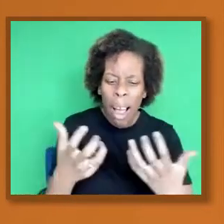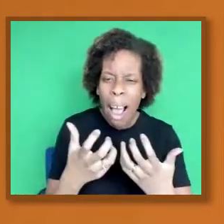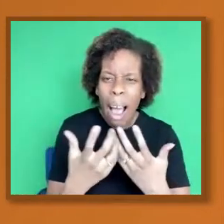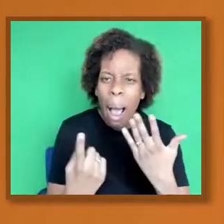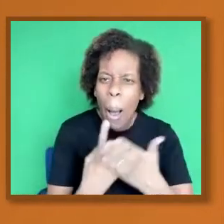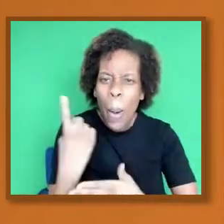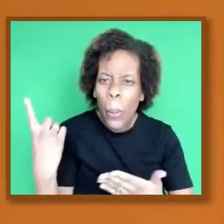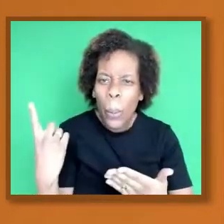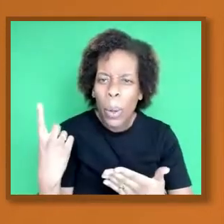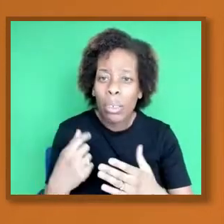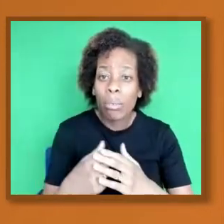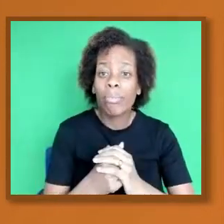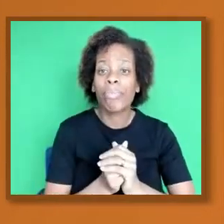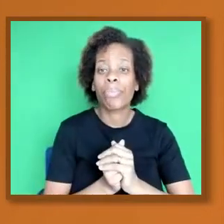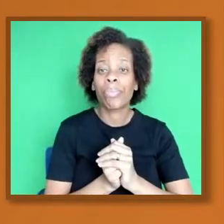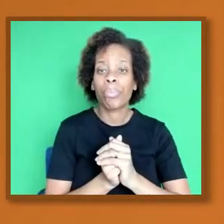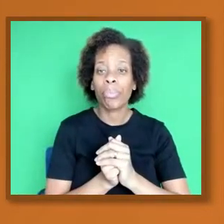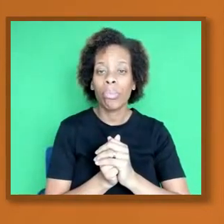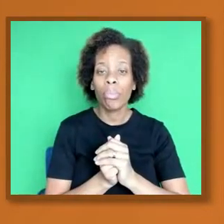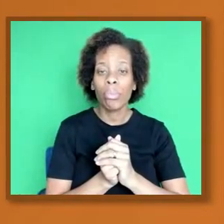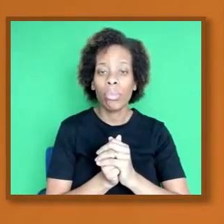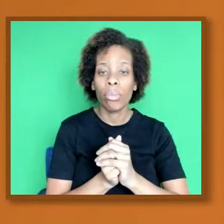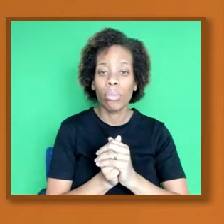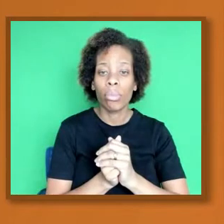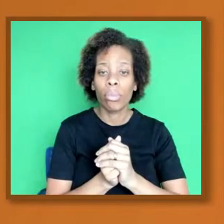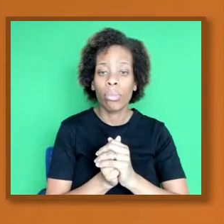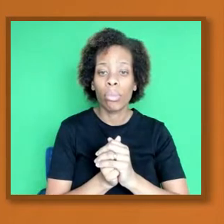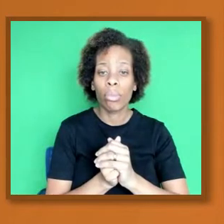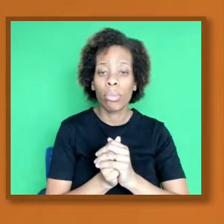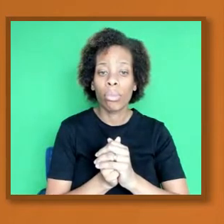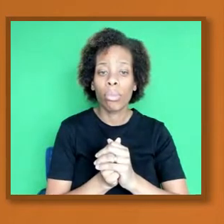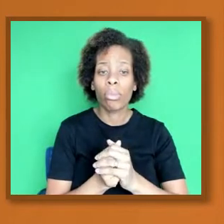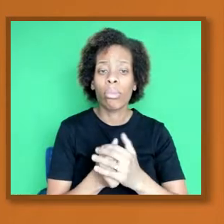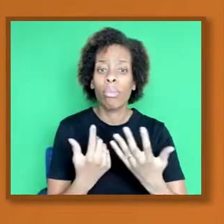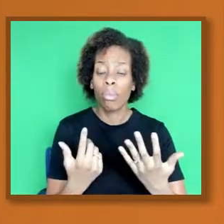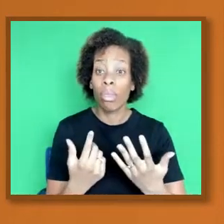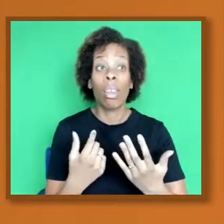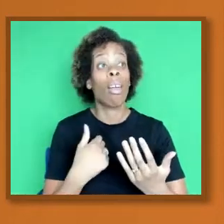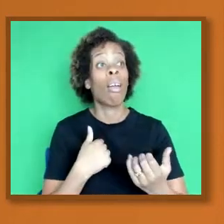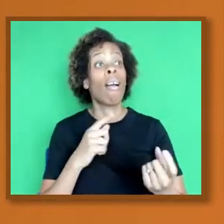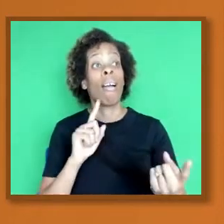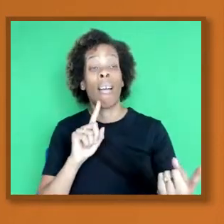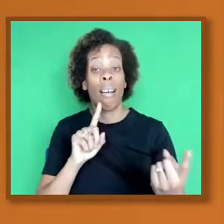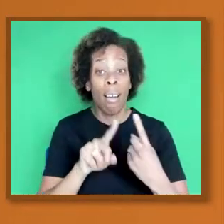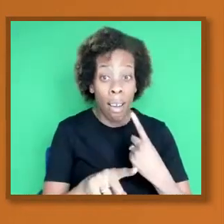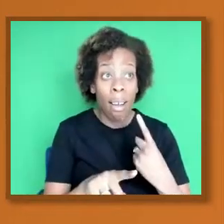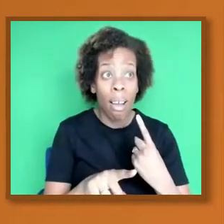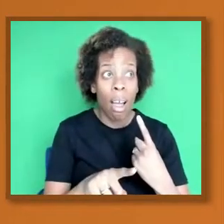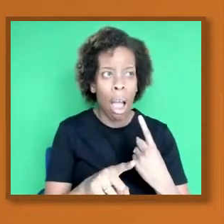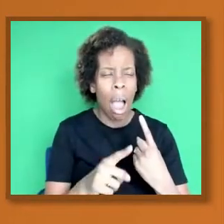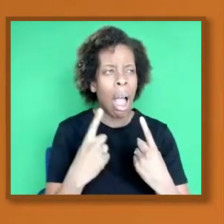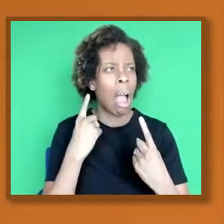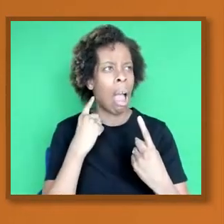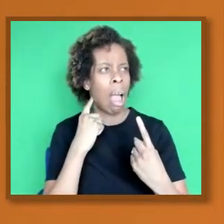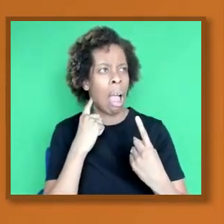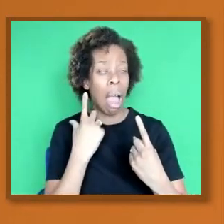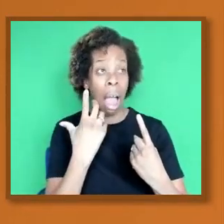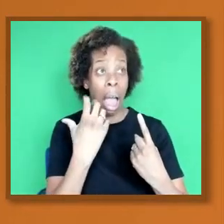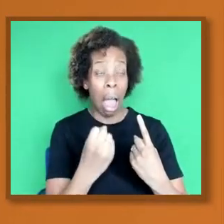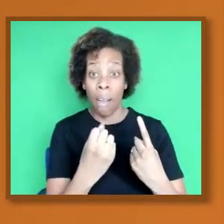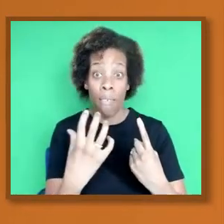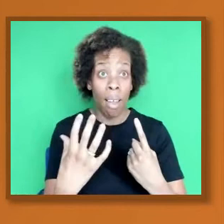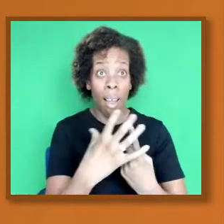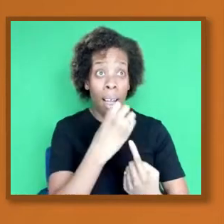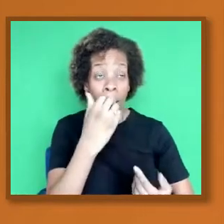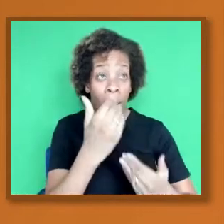gives us advantages and vulnerabilities. So it's our ability to come together as communities that have